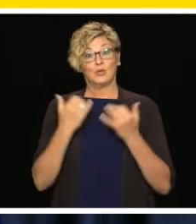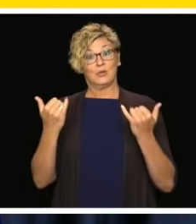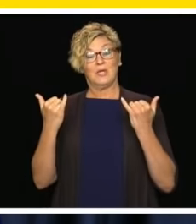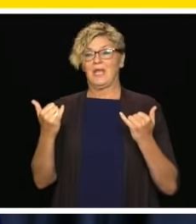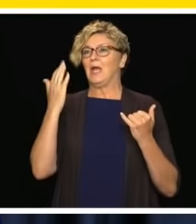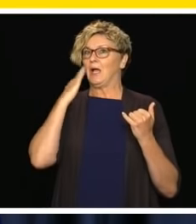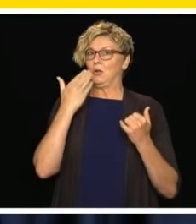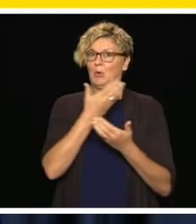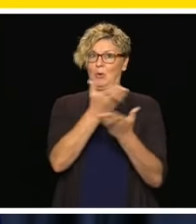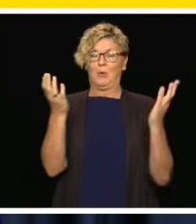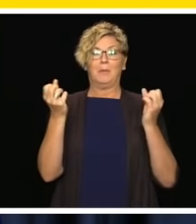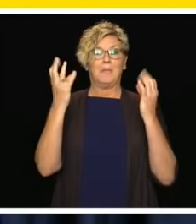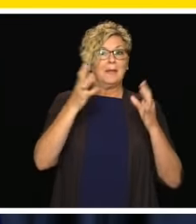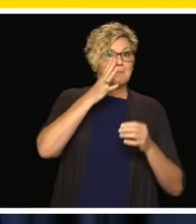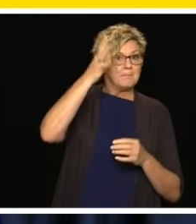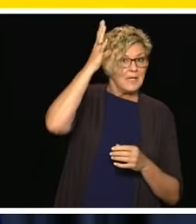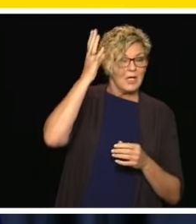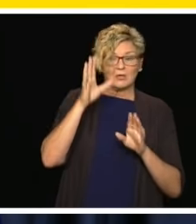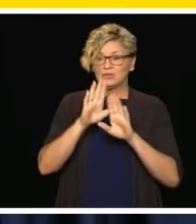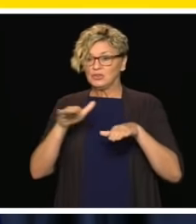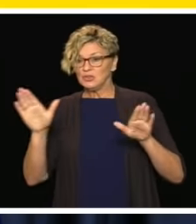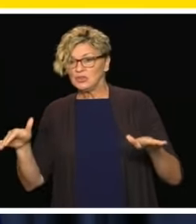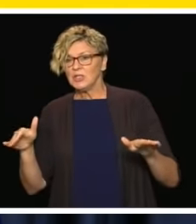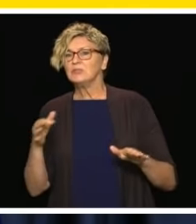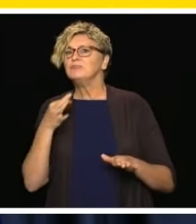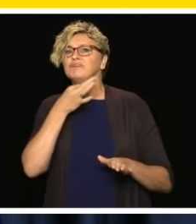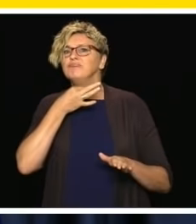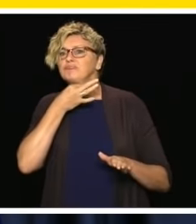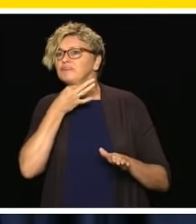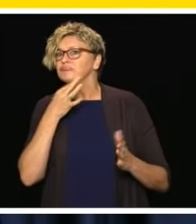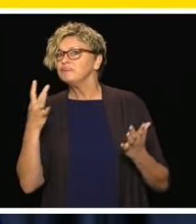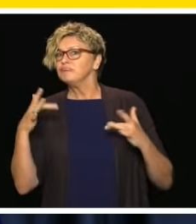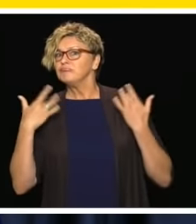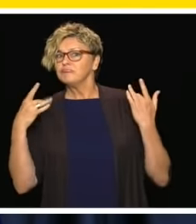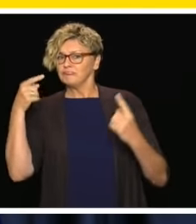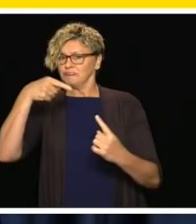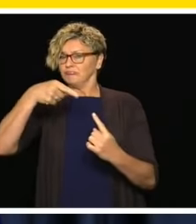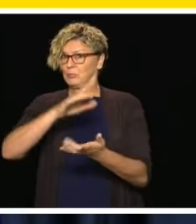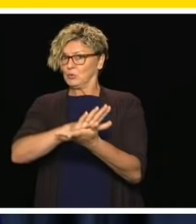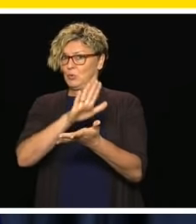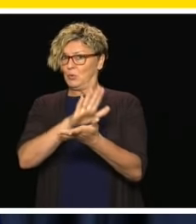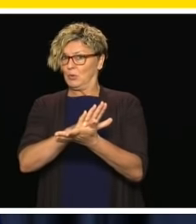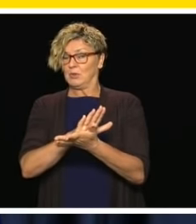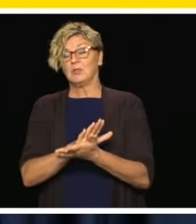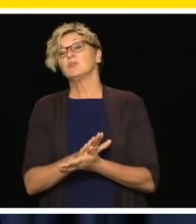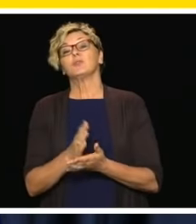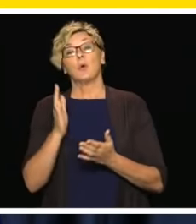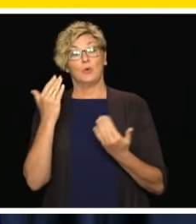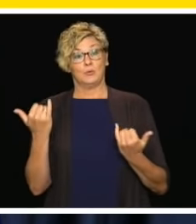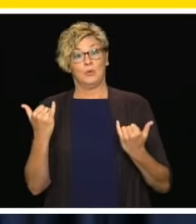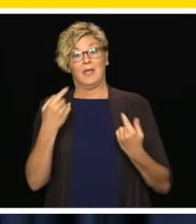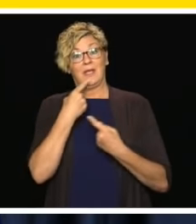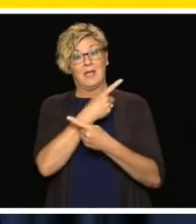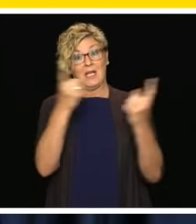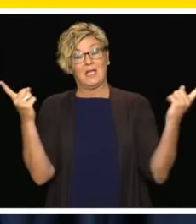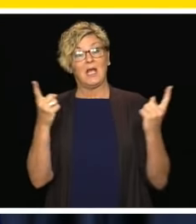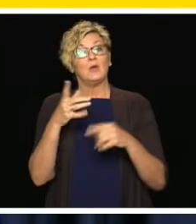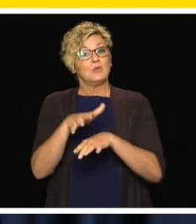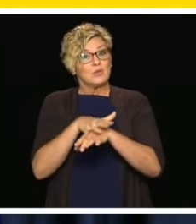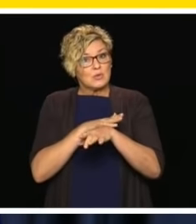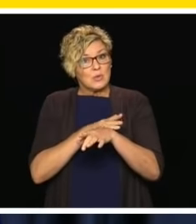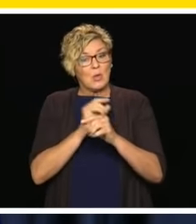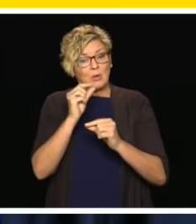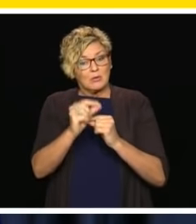waiting to hear about and a lot of parents as well. We are ready today to announce a gradual increase in returning students to classrooms.